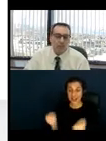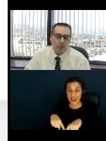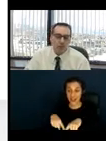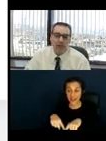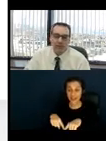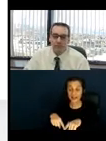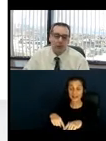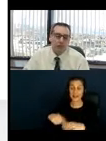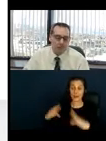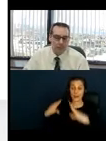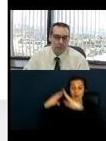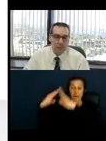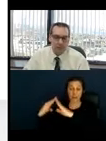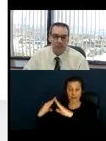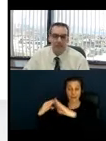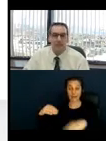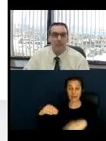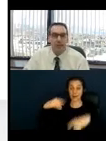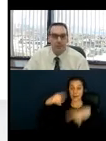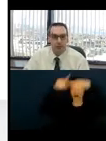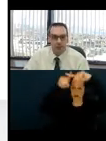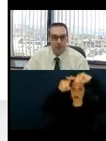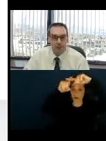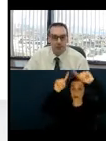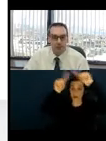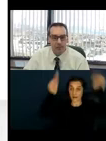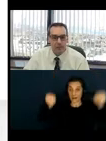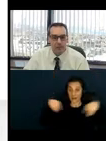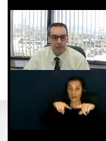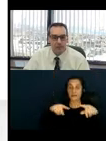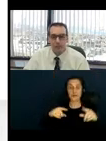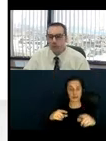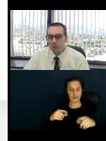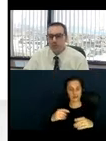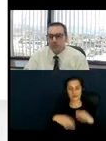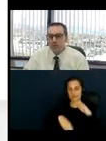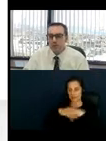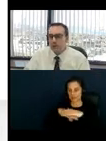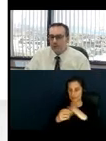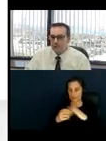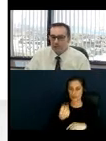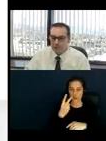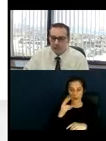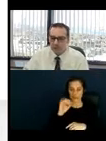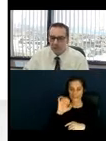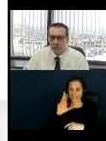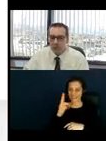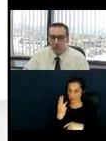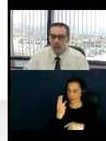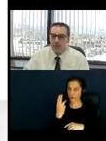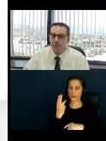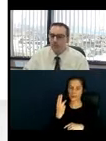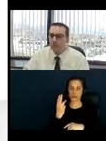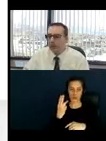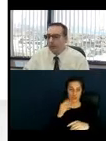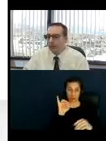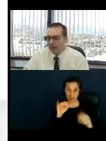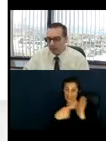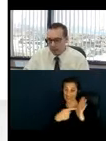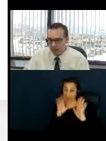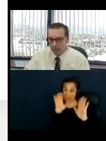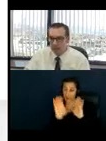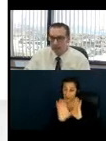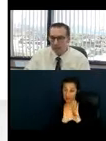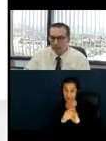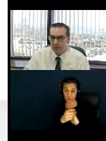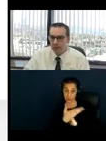maximum overhang of 12 inches between that same height range. So using this photograph as an example, where we have